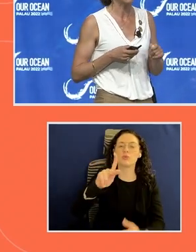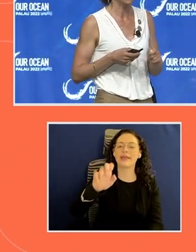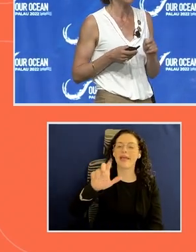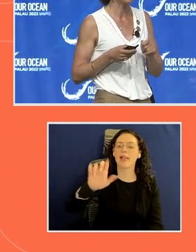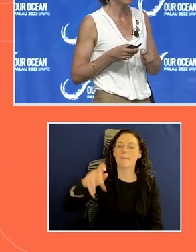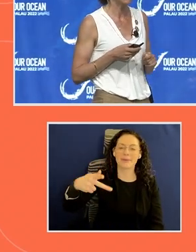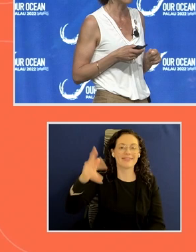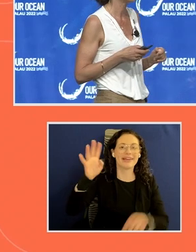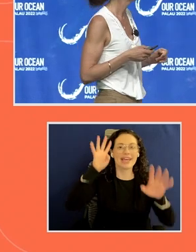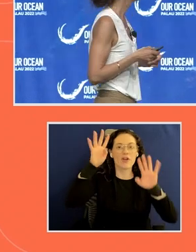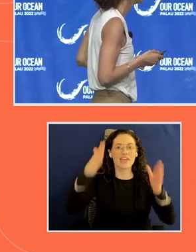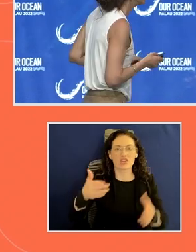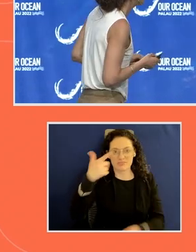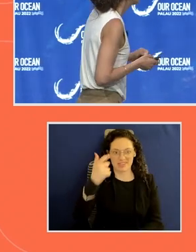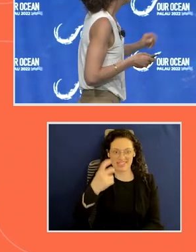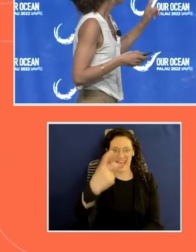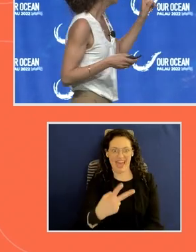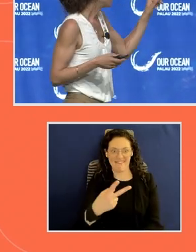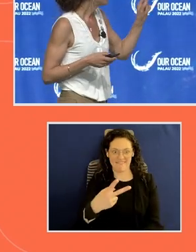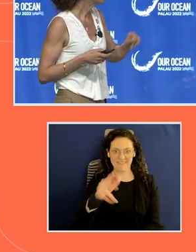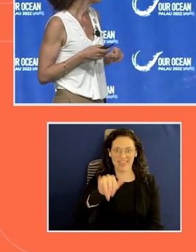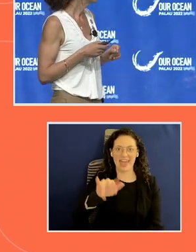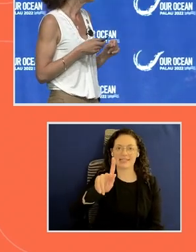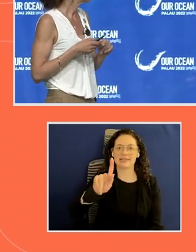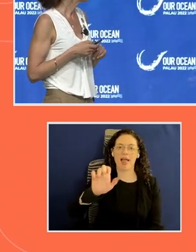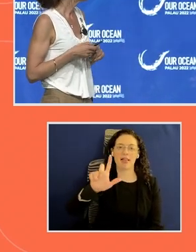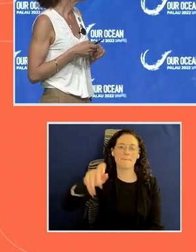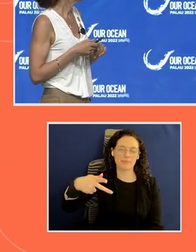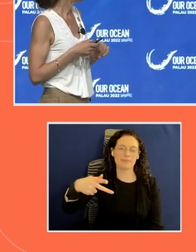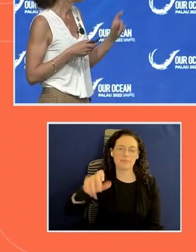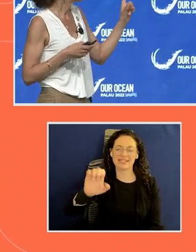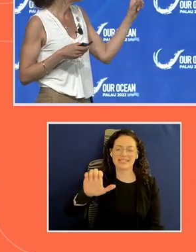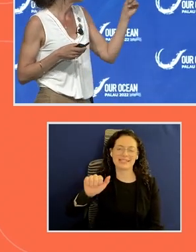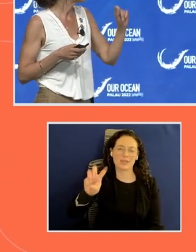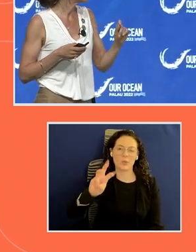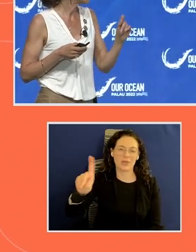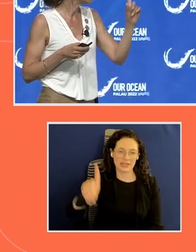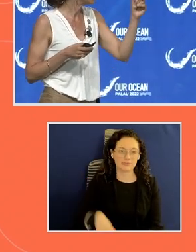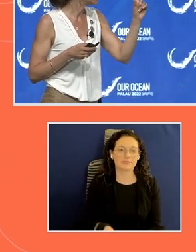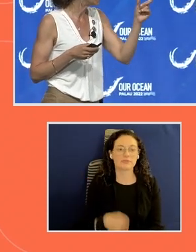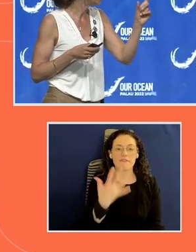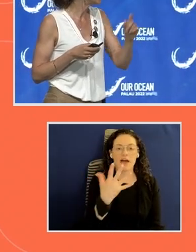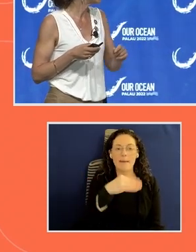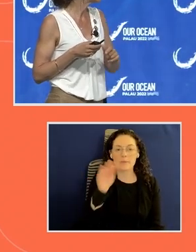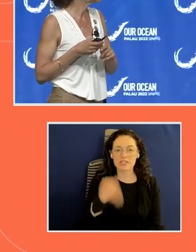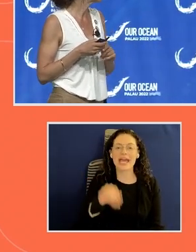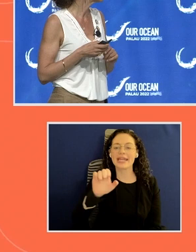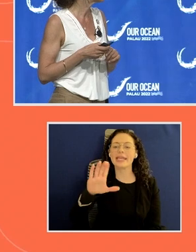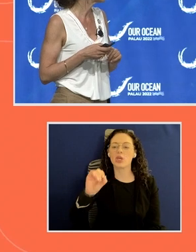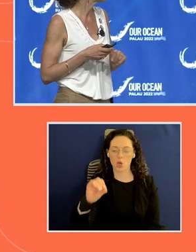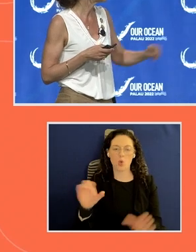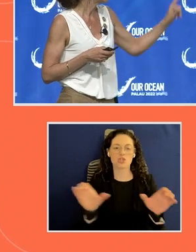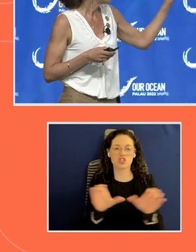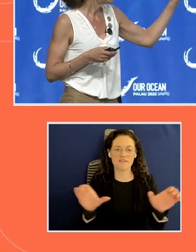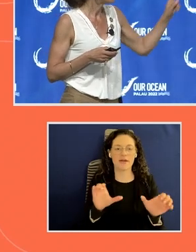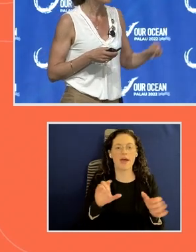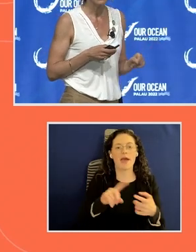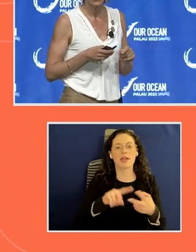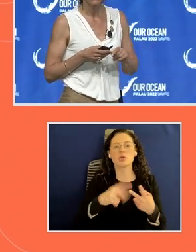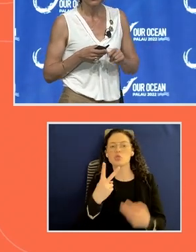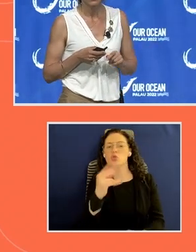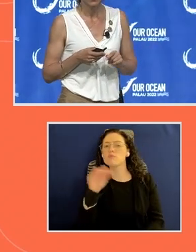is kelp, seaweed. 5% is eco-certified, 2% is in the yellow, there are some concerns,